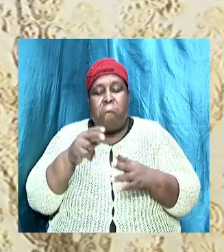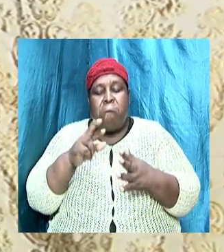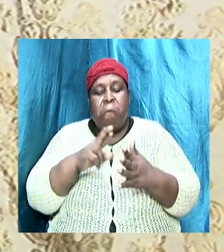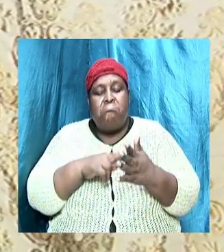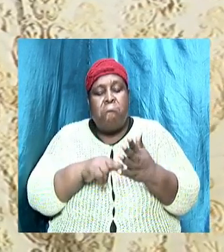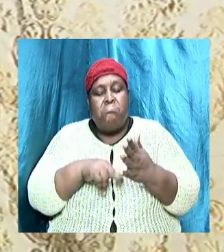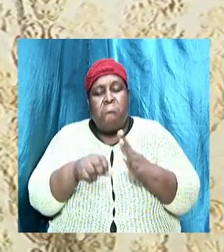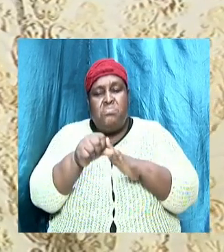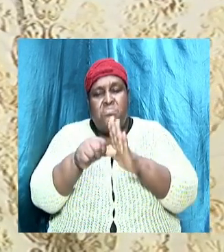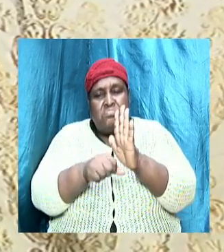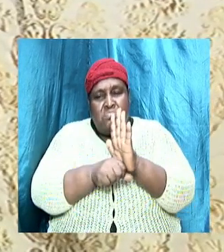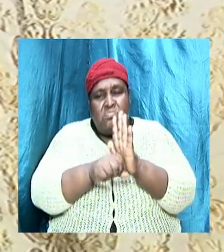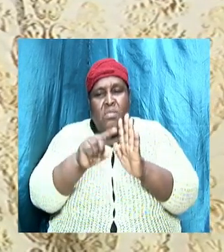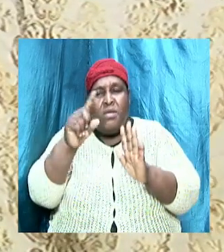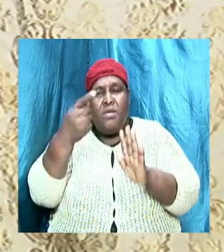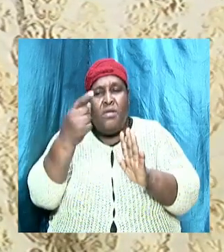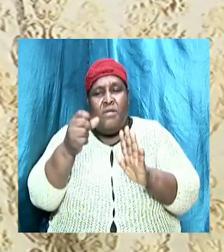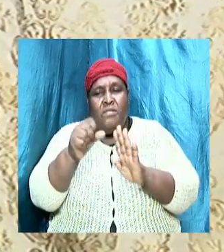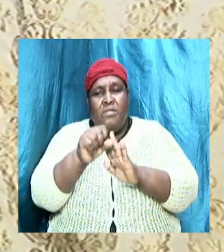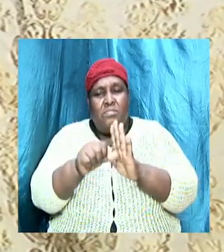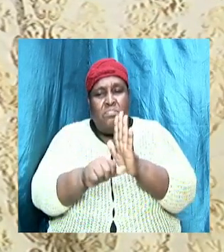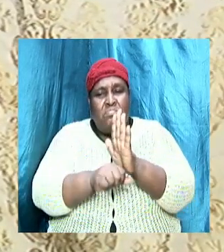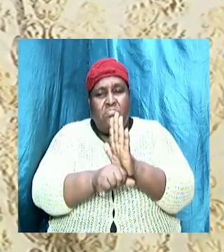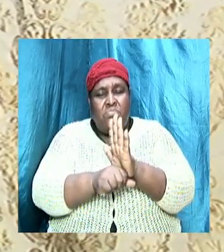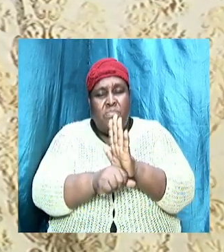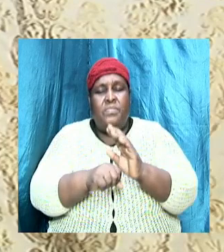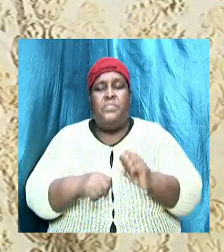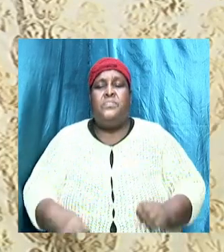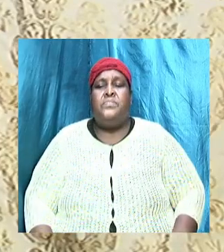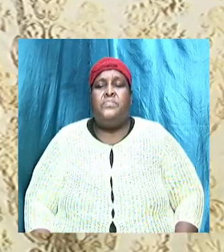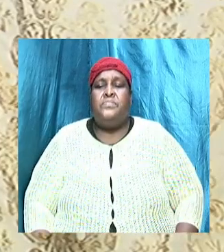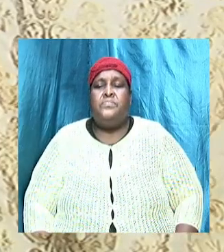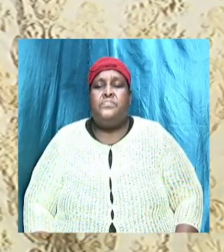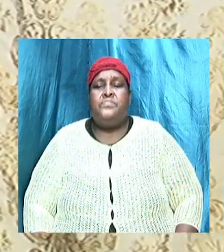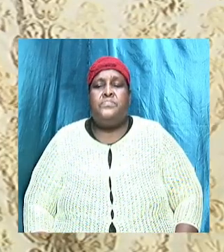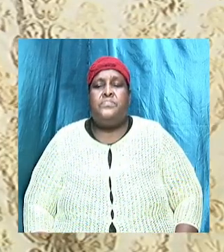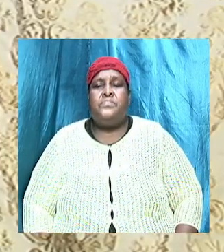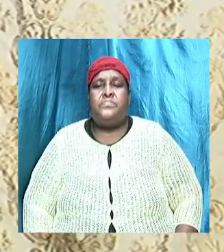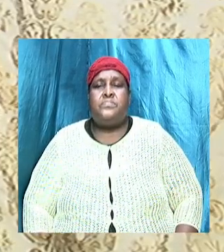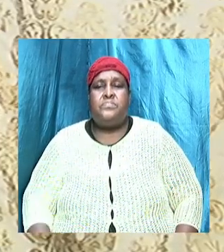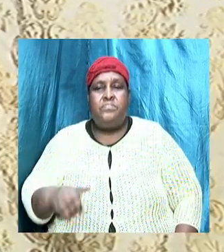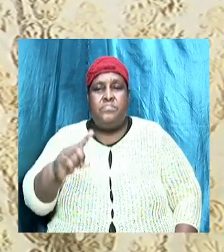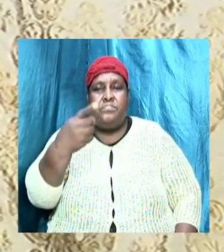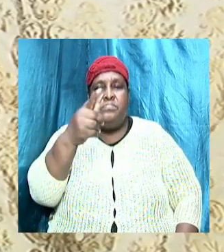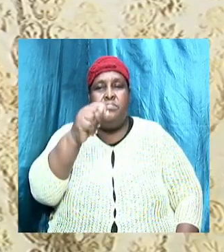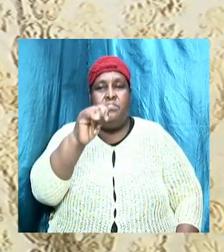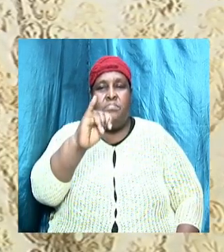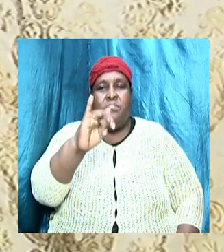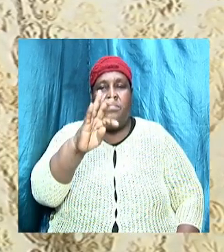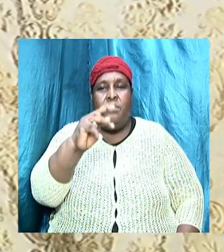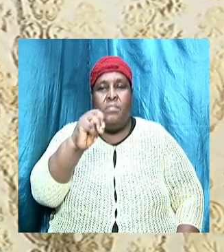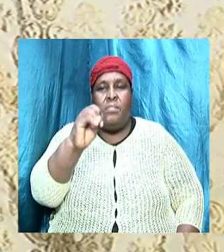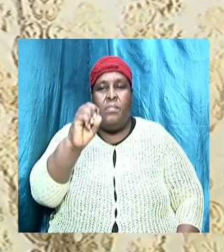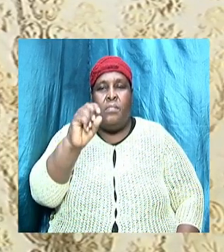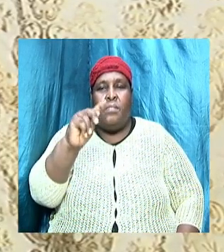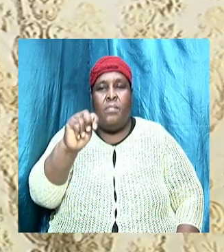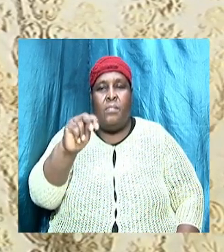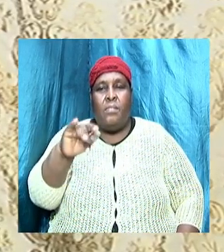Amen. And the first Scripture that we are going to look at is taken from 1 Timothy chapter 4.